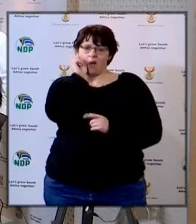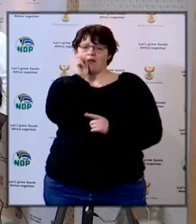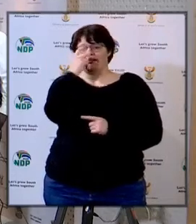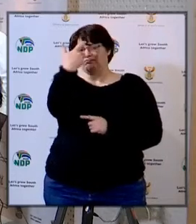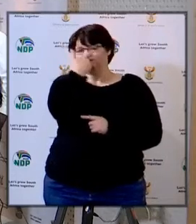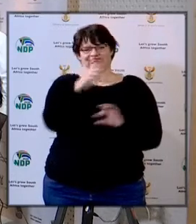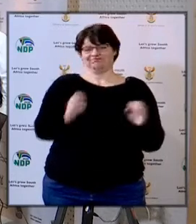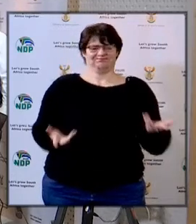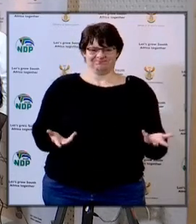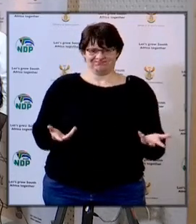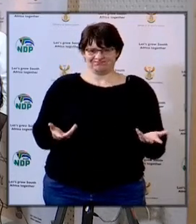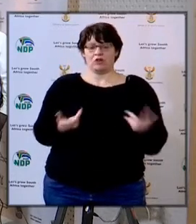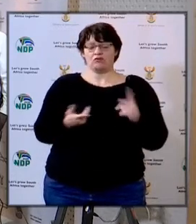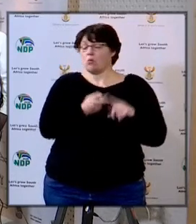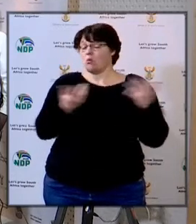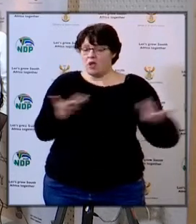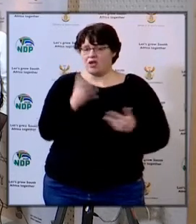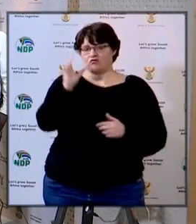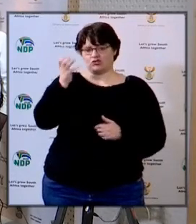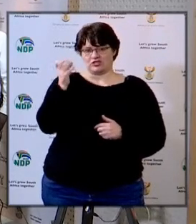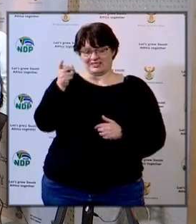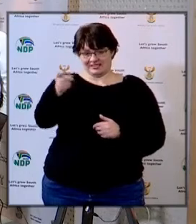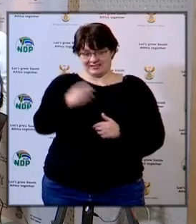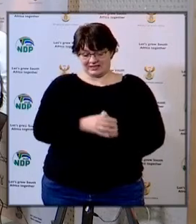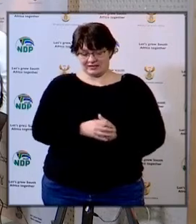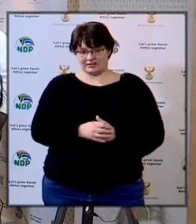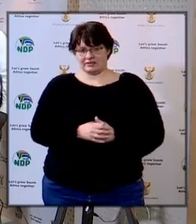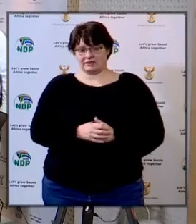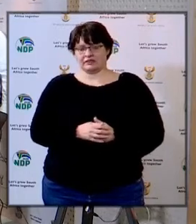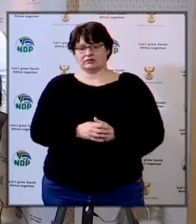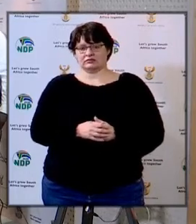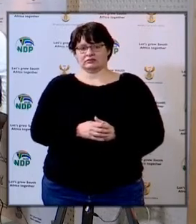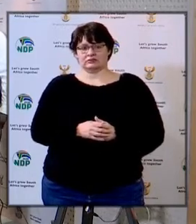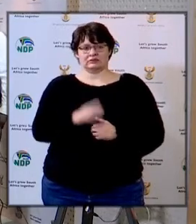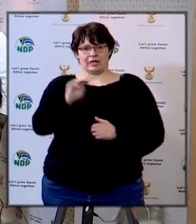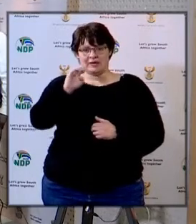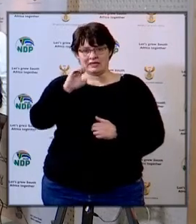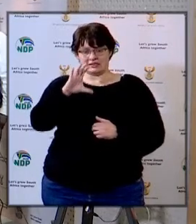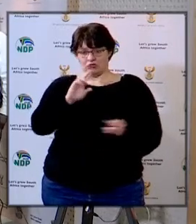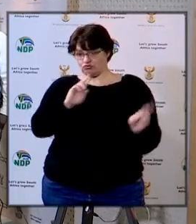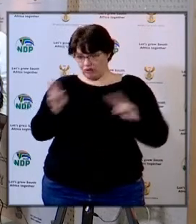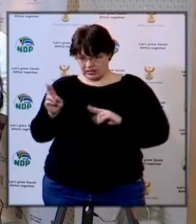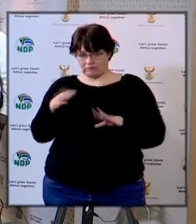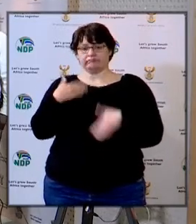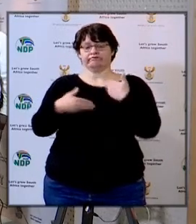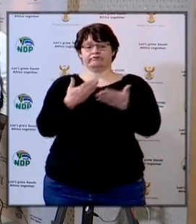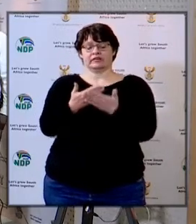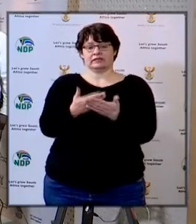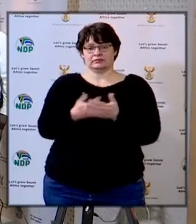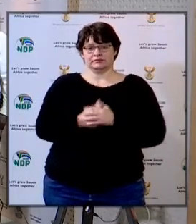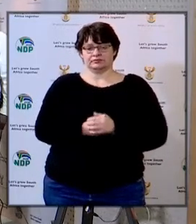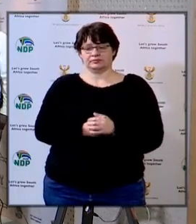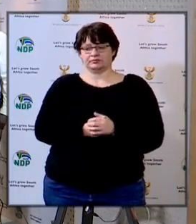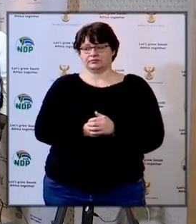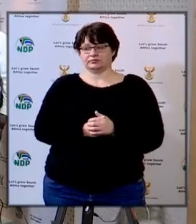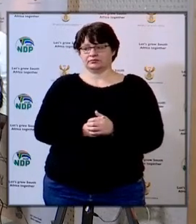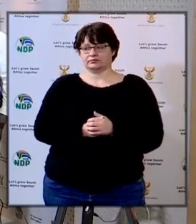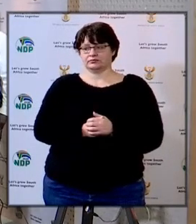link only from free state and if the MEC in free state is ready you can go ahead